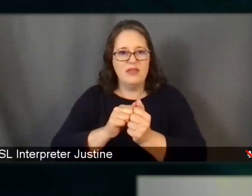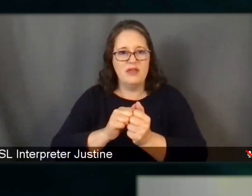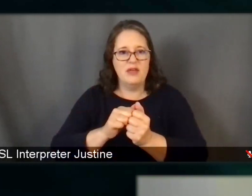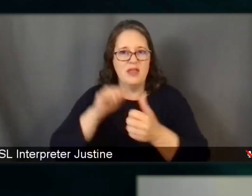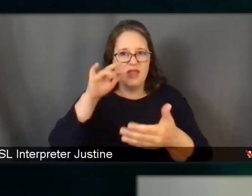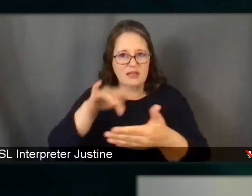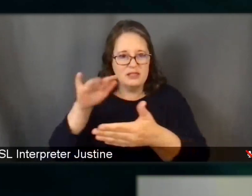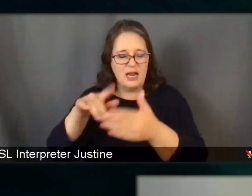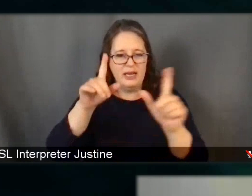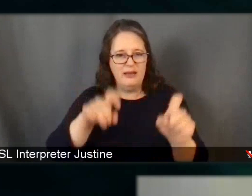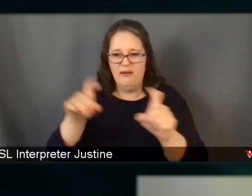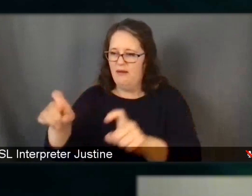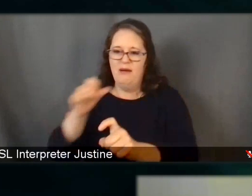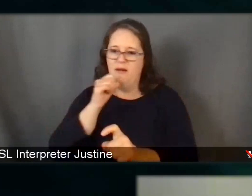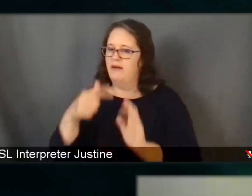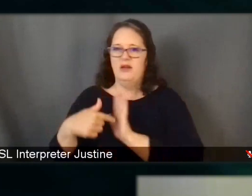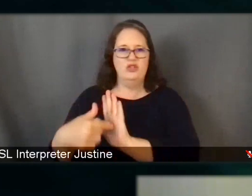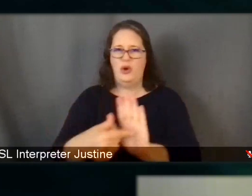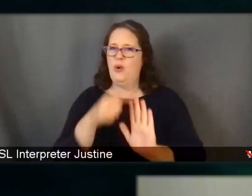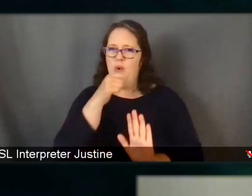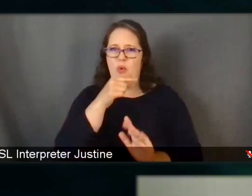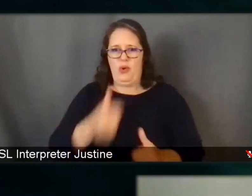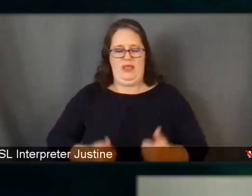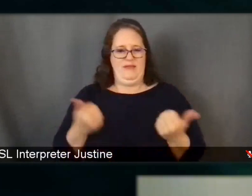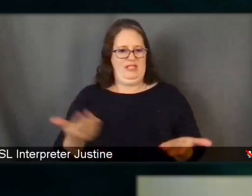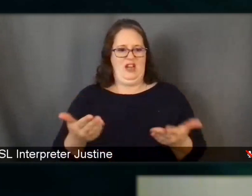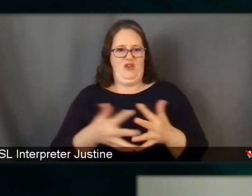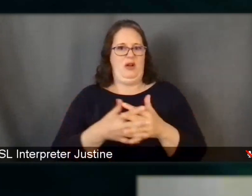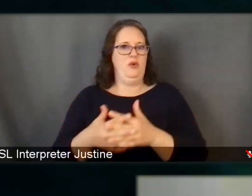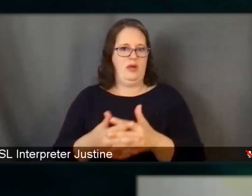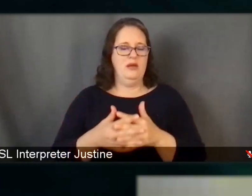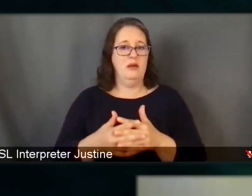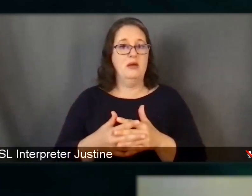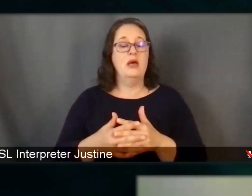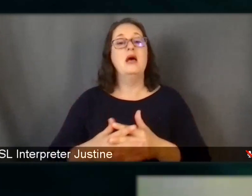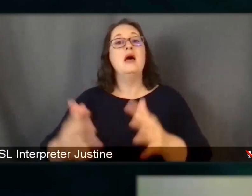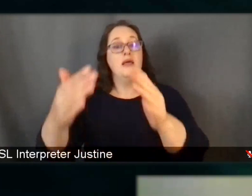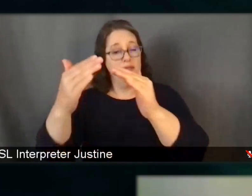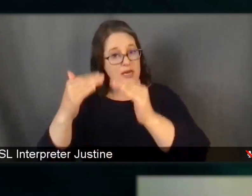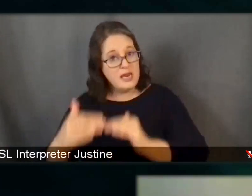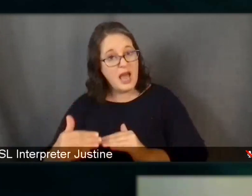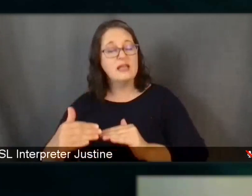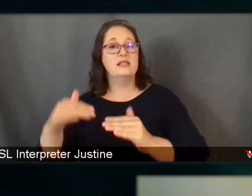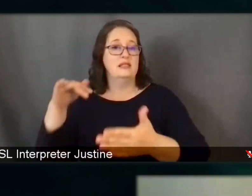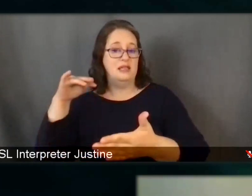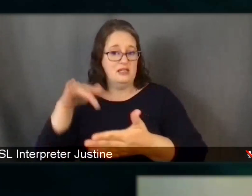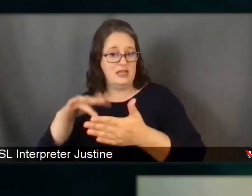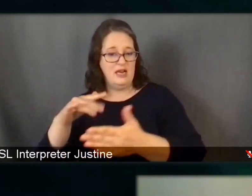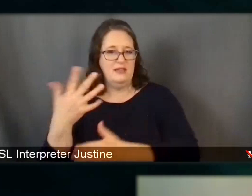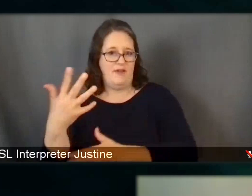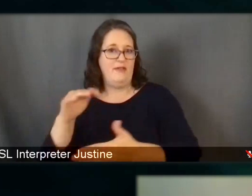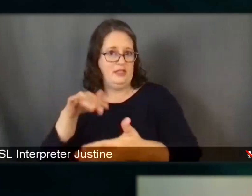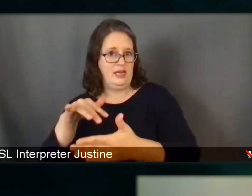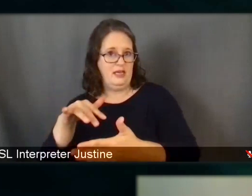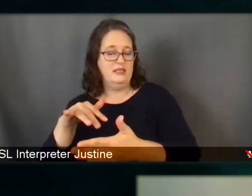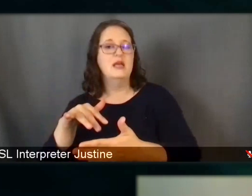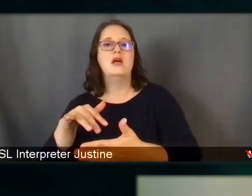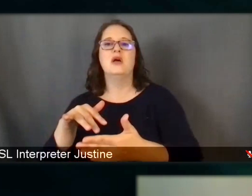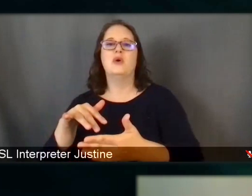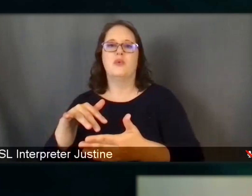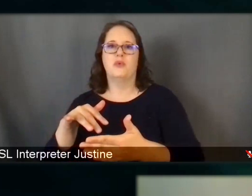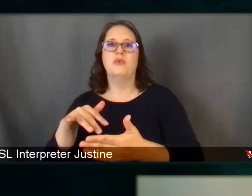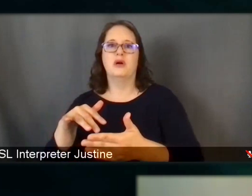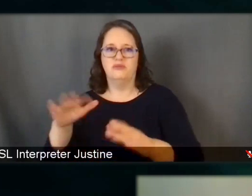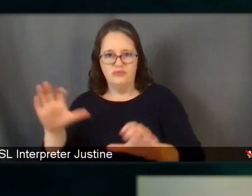population in the U S the next five studies were done with the input from the CoVPN. And we were able to achieve